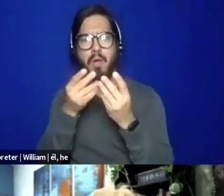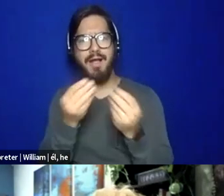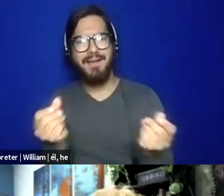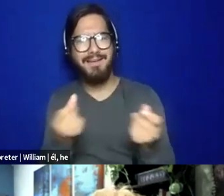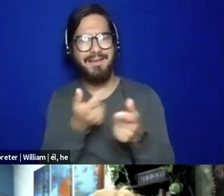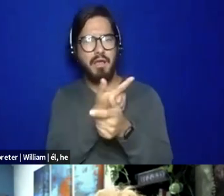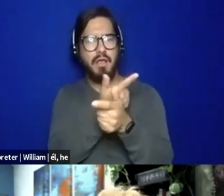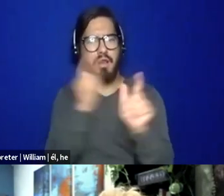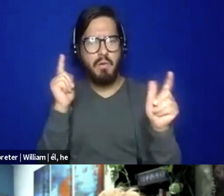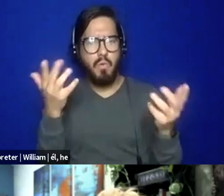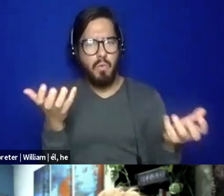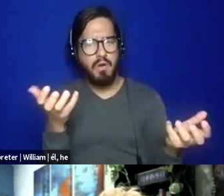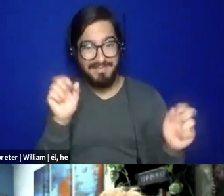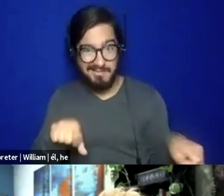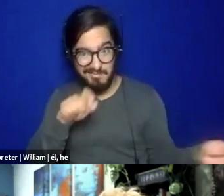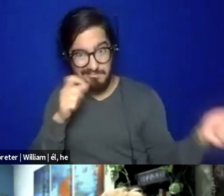What are your thoughts?